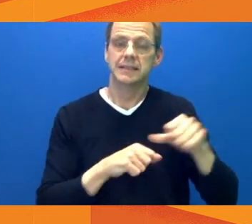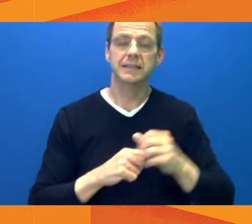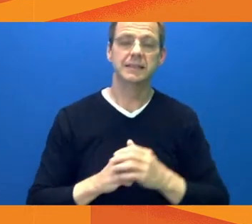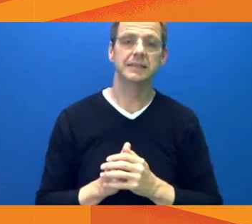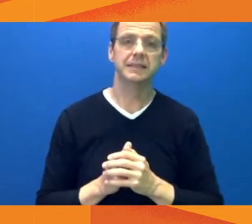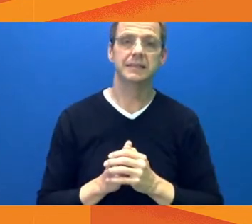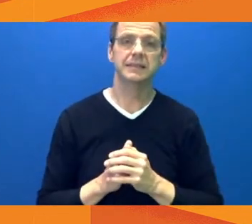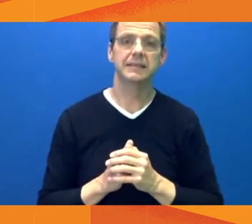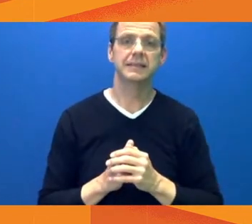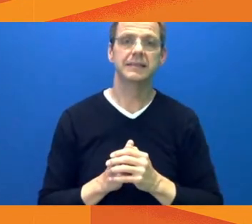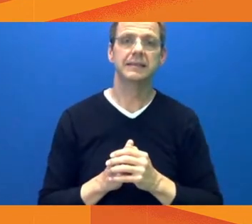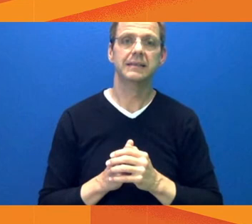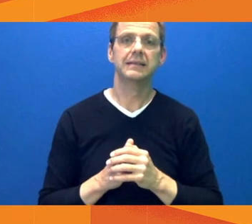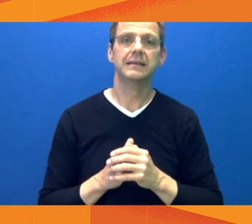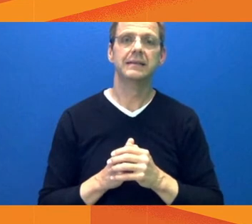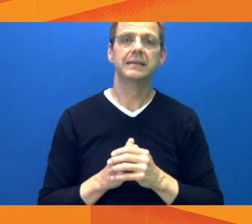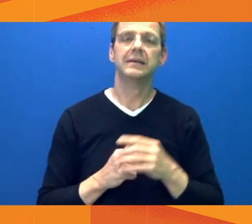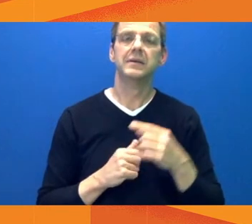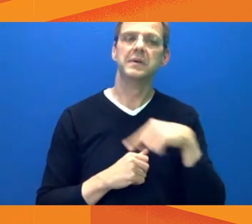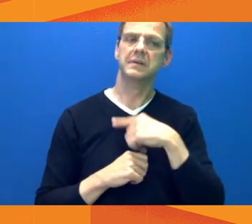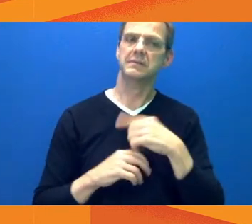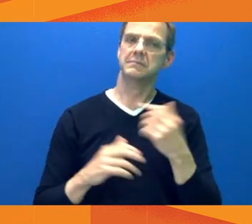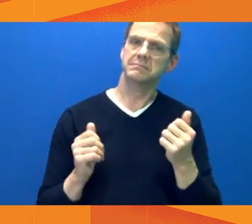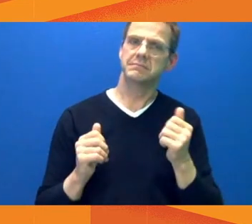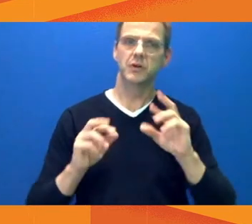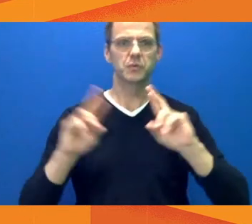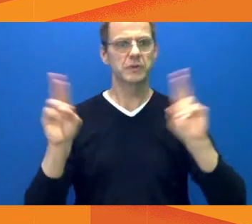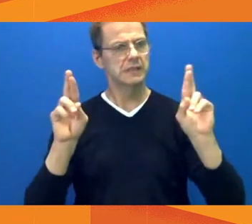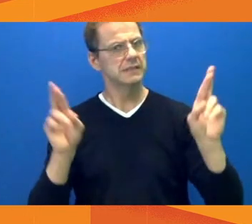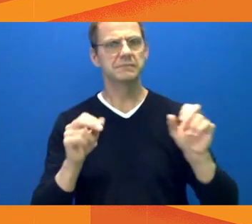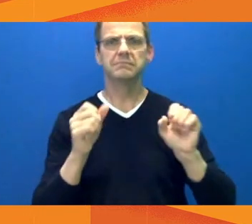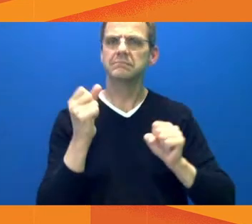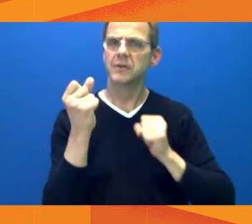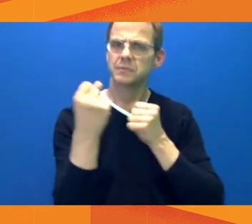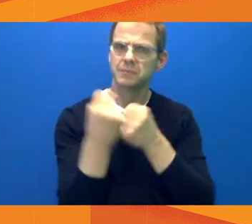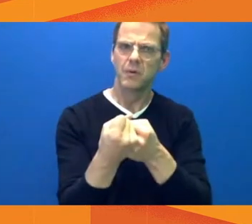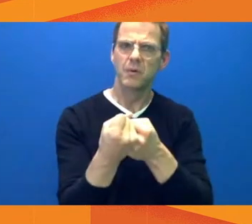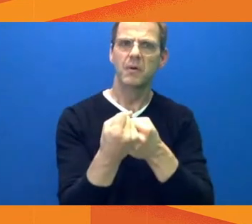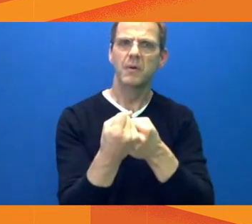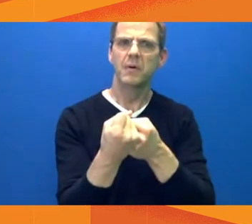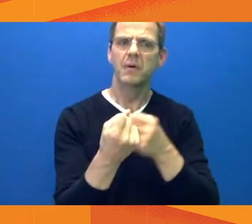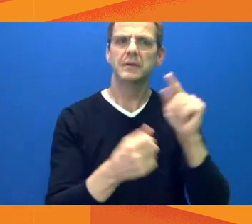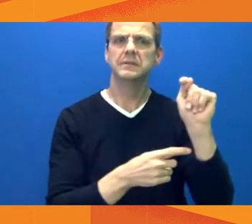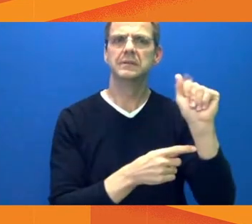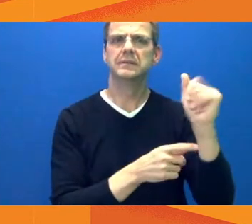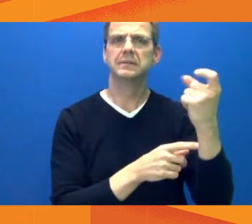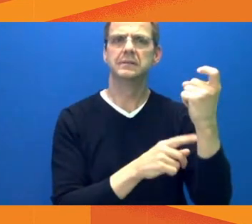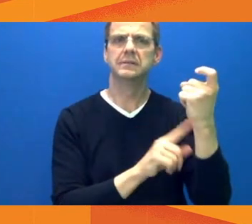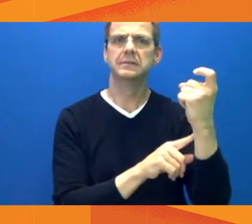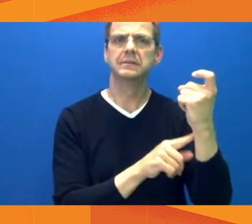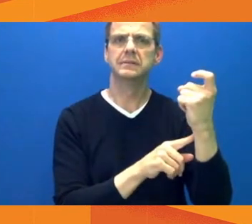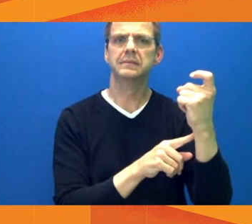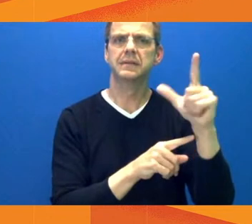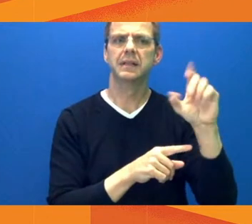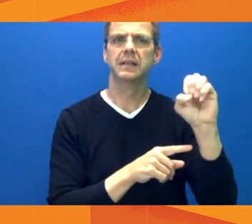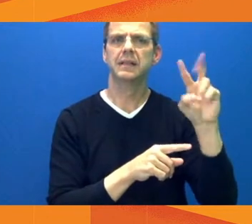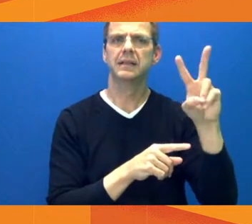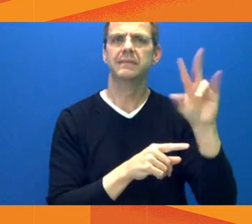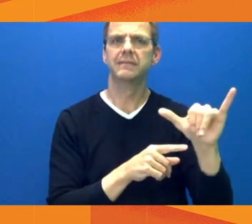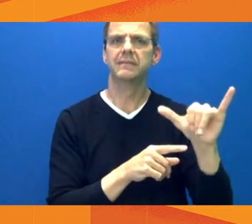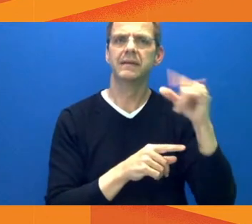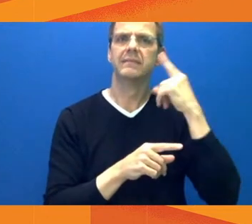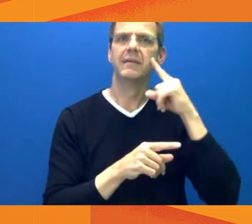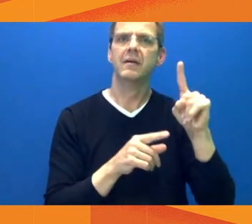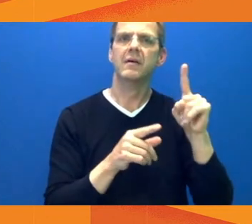Edmonton business improvement areas, because we want to see Main Street survive and come back strong after the third wave, because their success